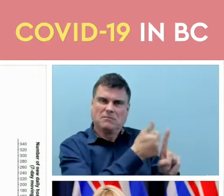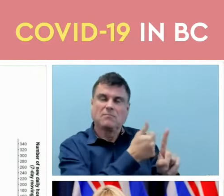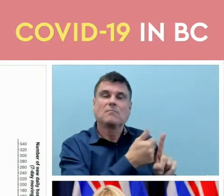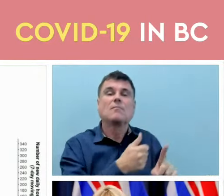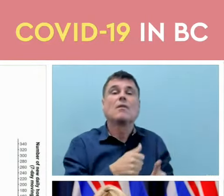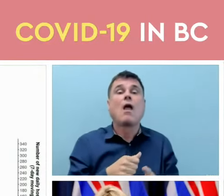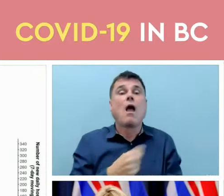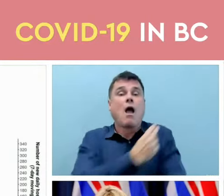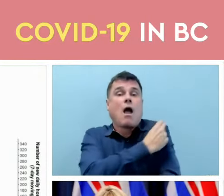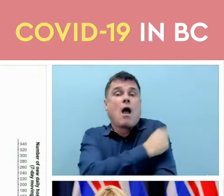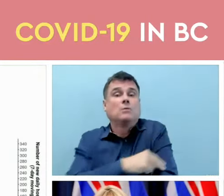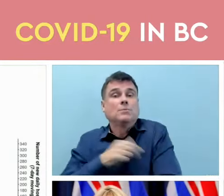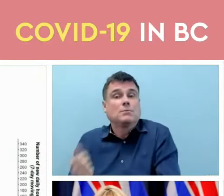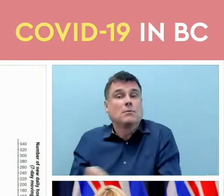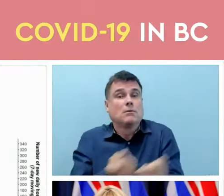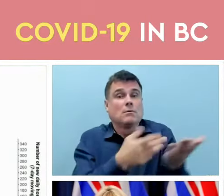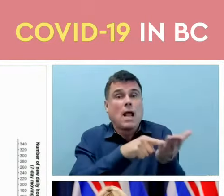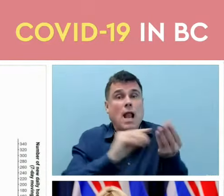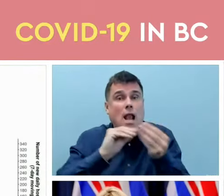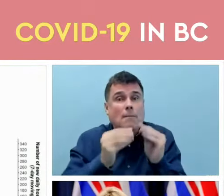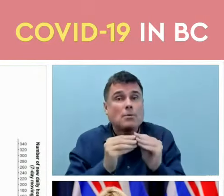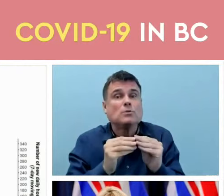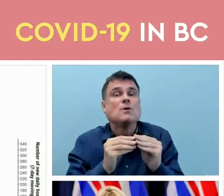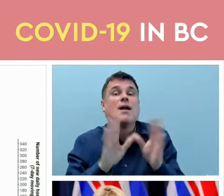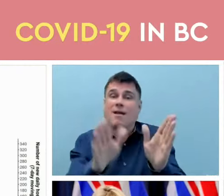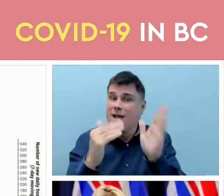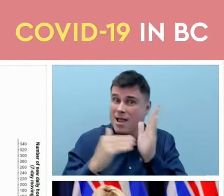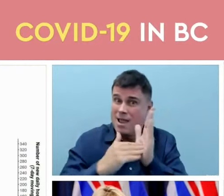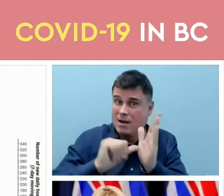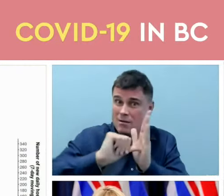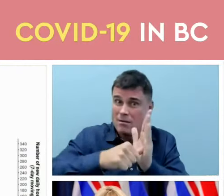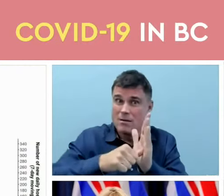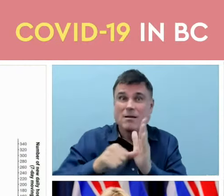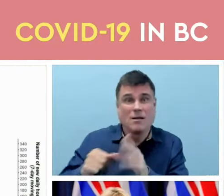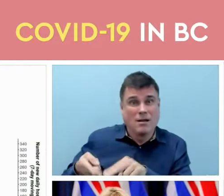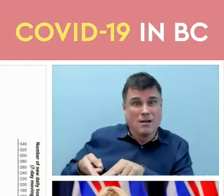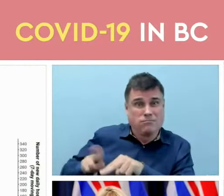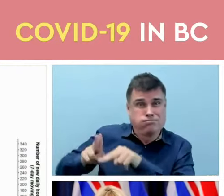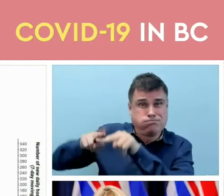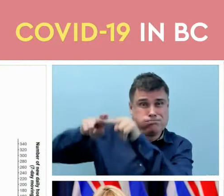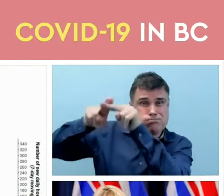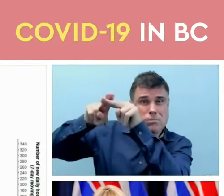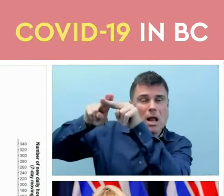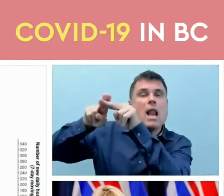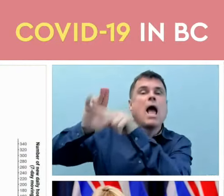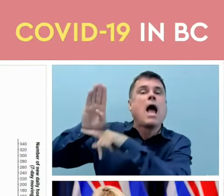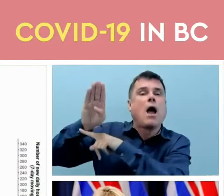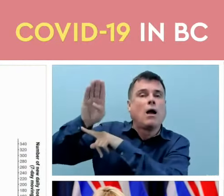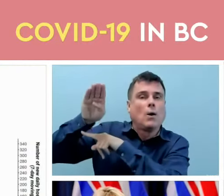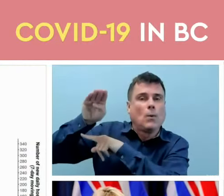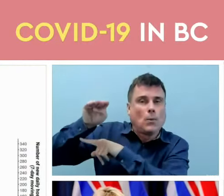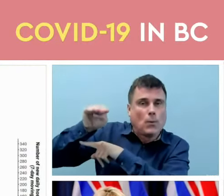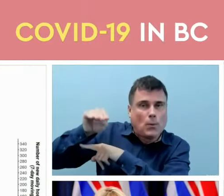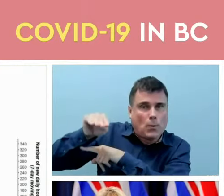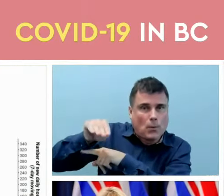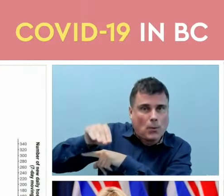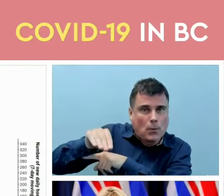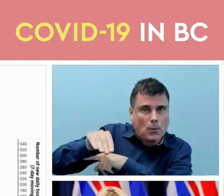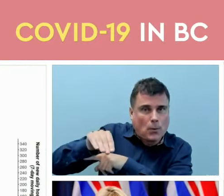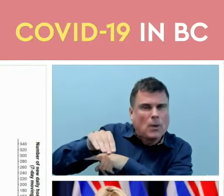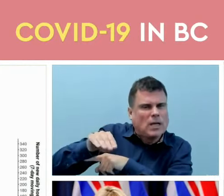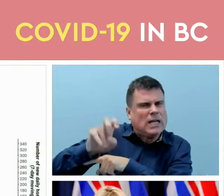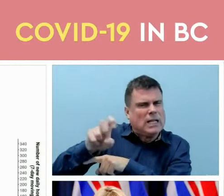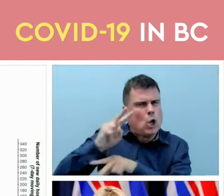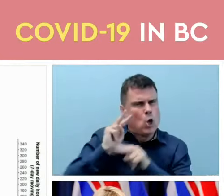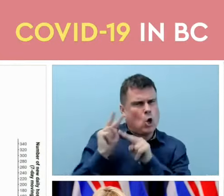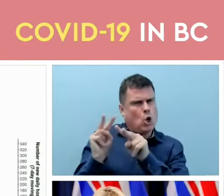time again are slowly coming down and have been leveling off a little bit but we need to look a little bit more in depth of what, who